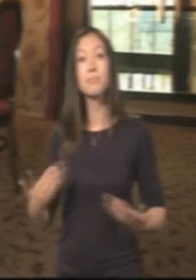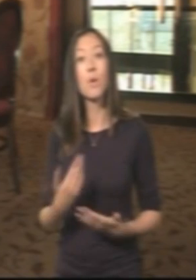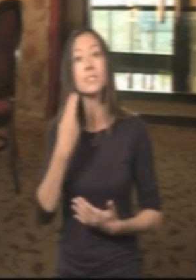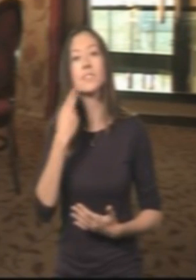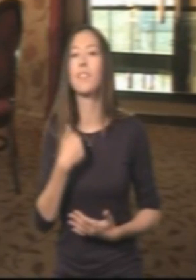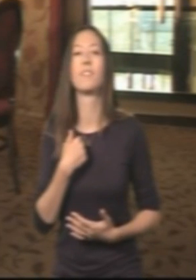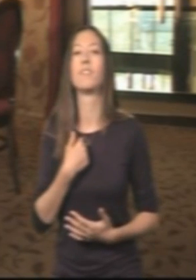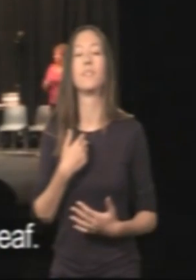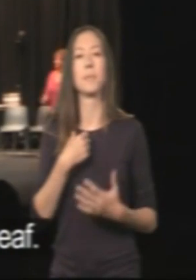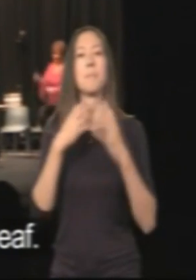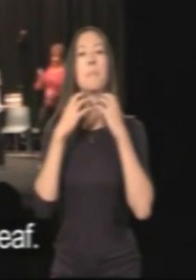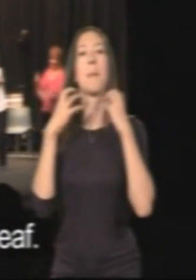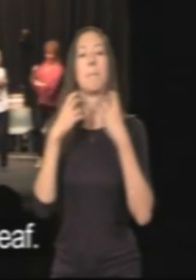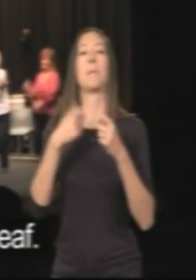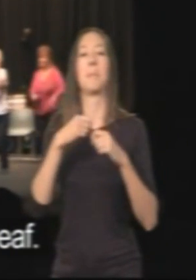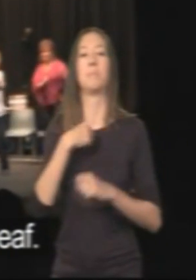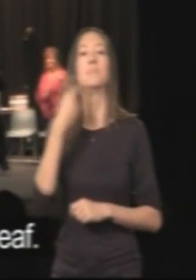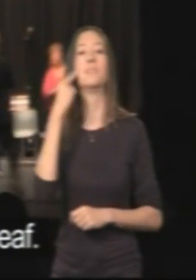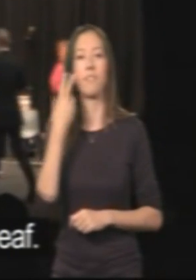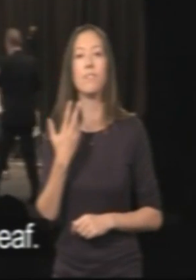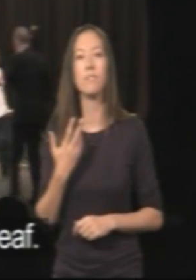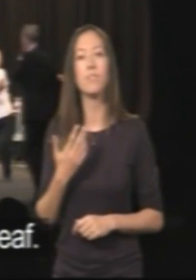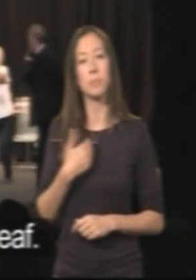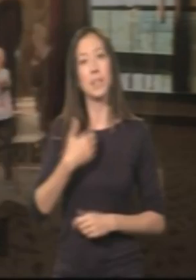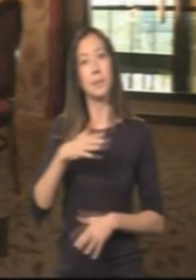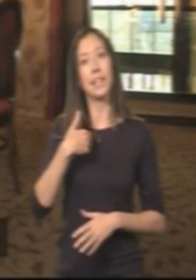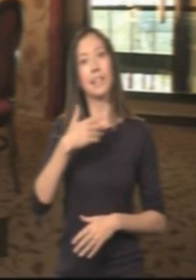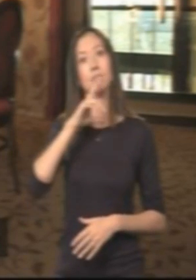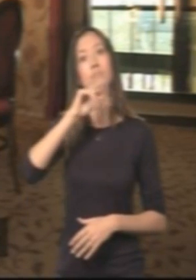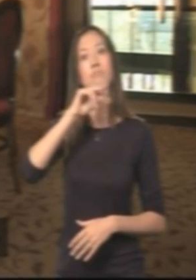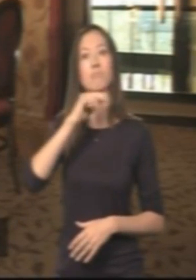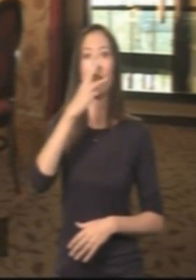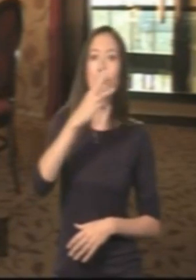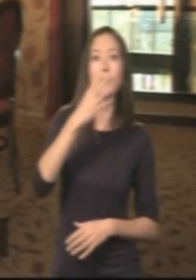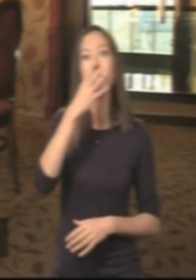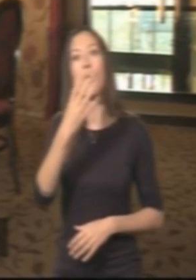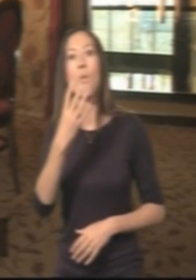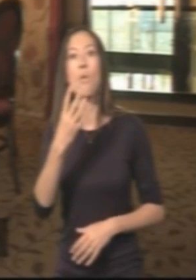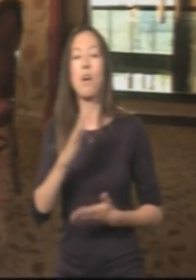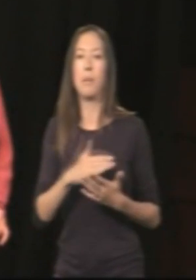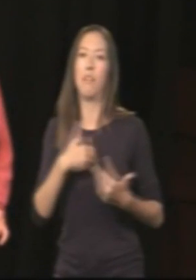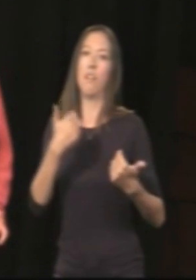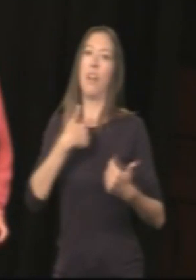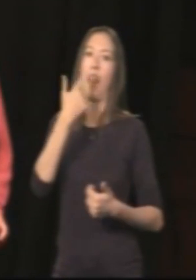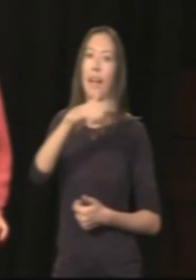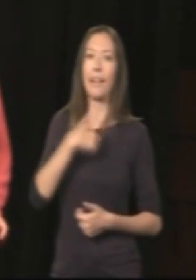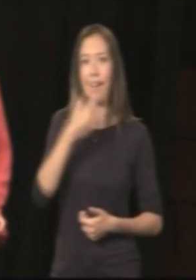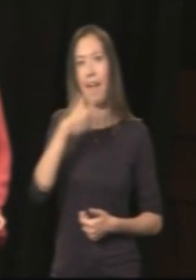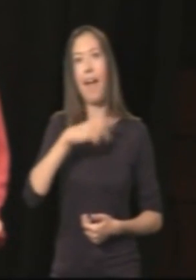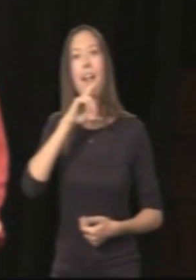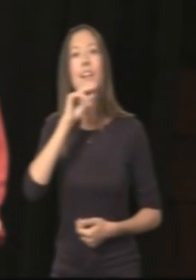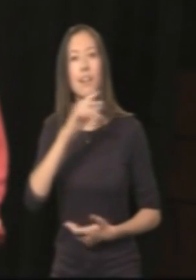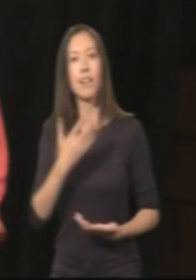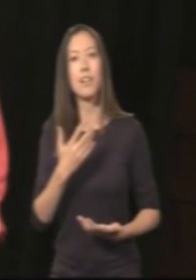I wasn't born deaf. It was the months that caused me to become deaf. I had learned to speak by the age of three, four. So I've got